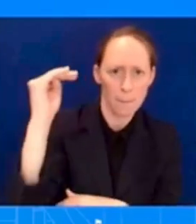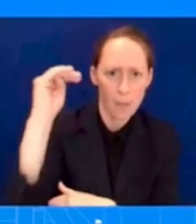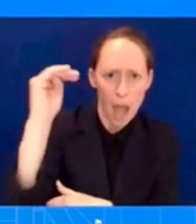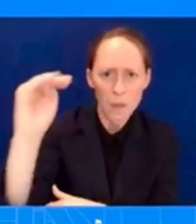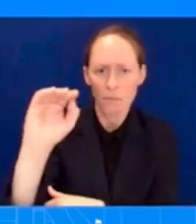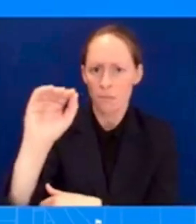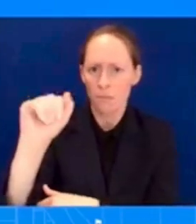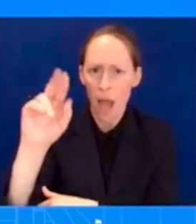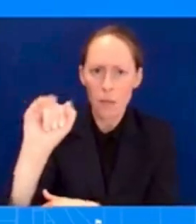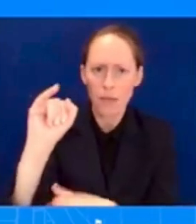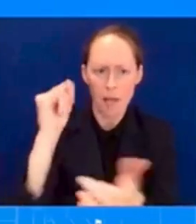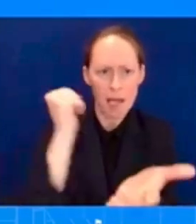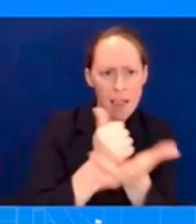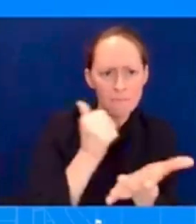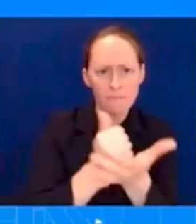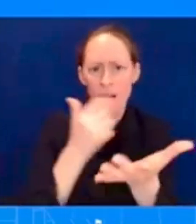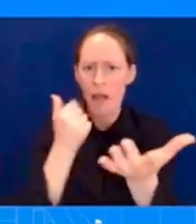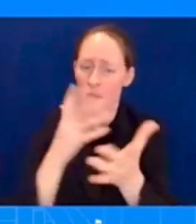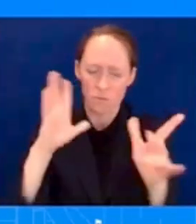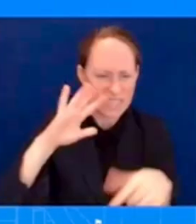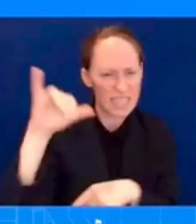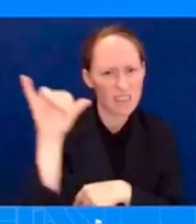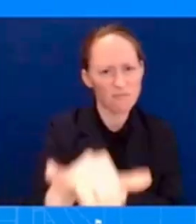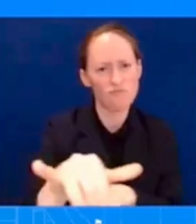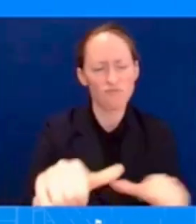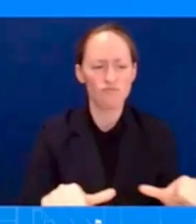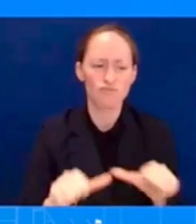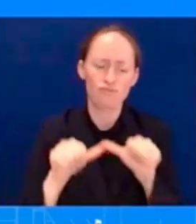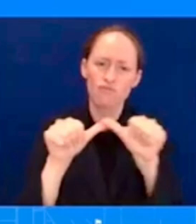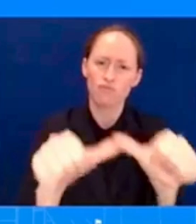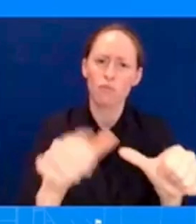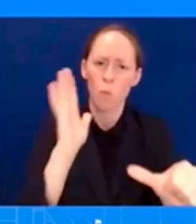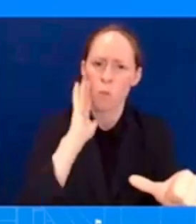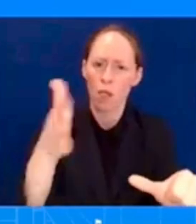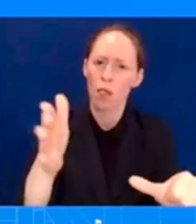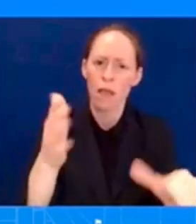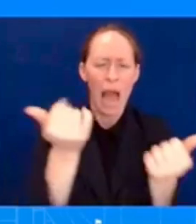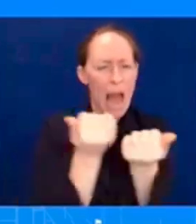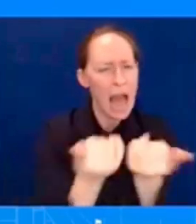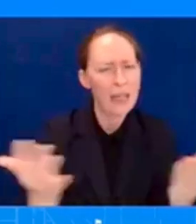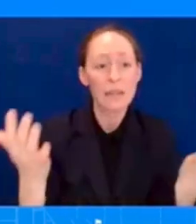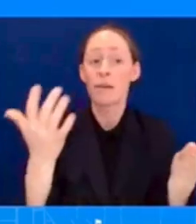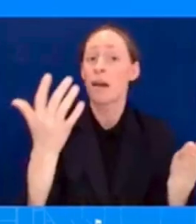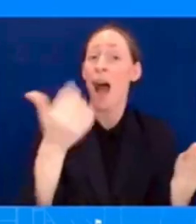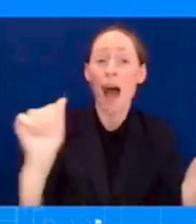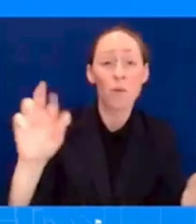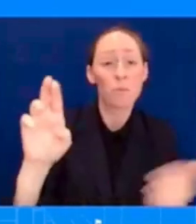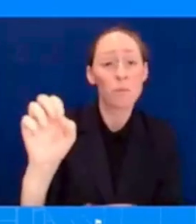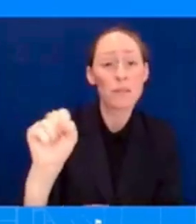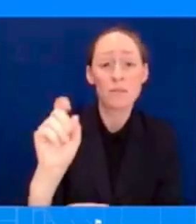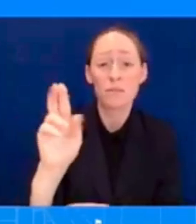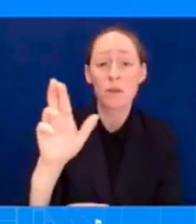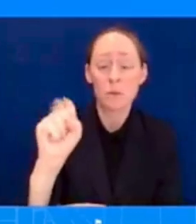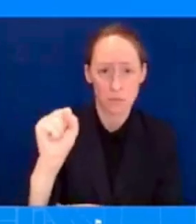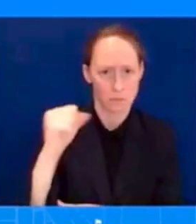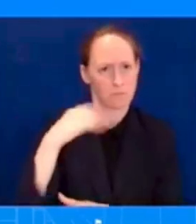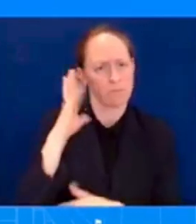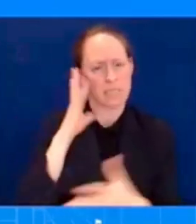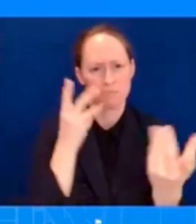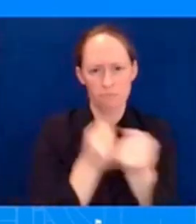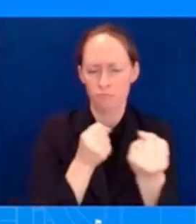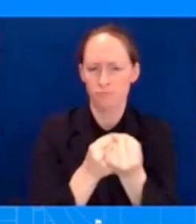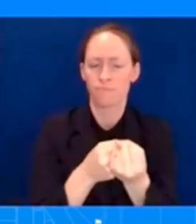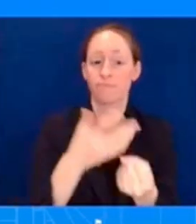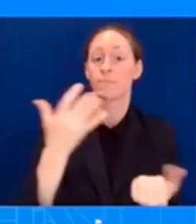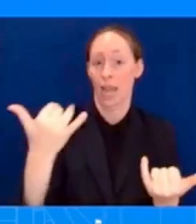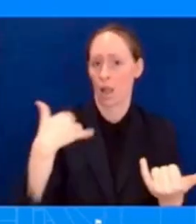providing all the resources needed for recovery. But before we go on, I have a couple of more things, and then I'll get to your questions. As all you